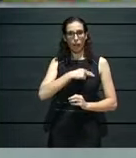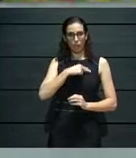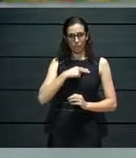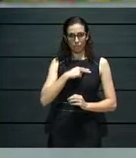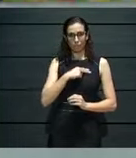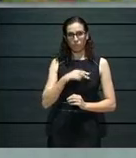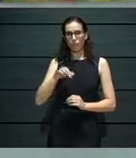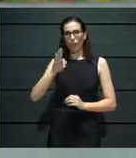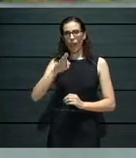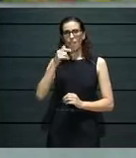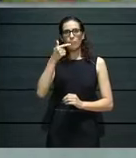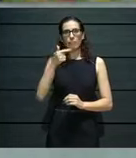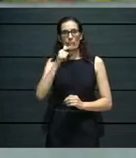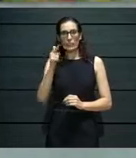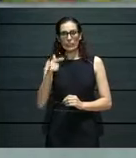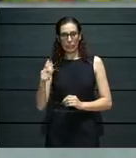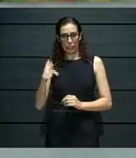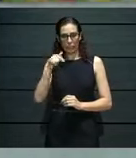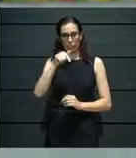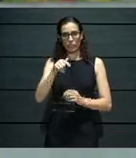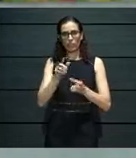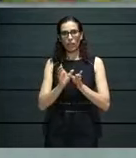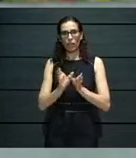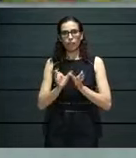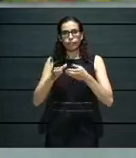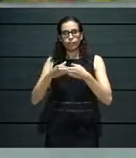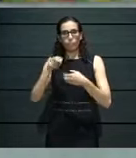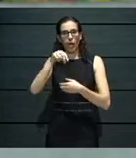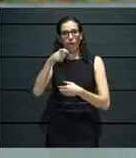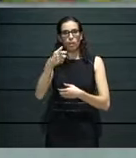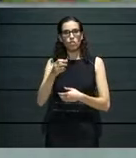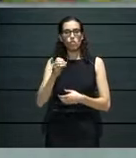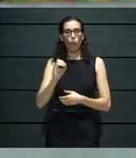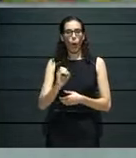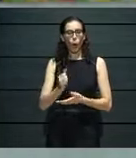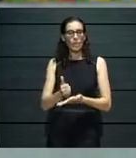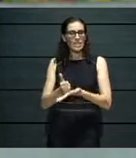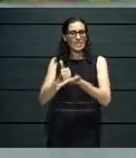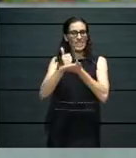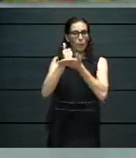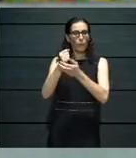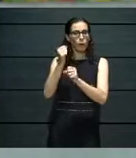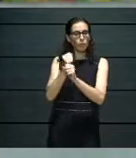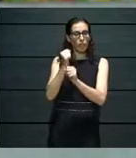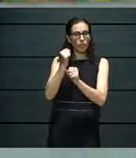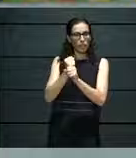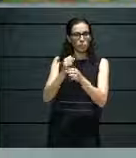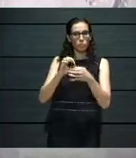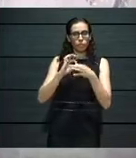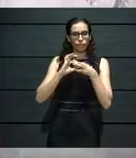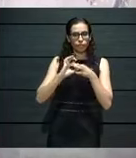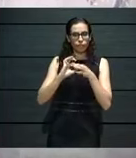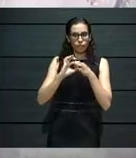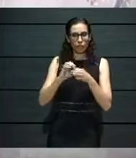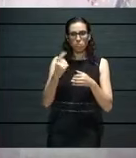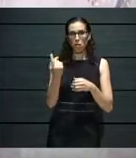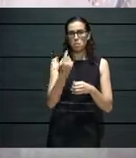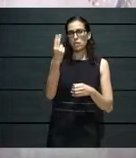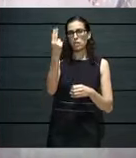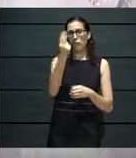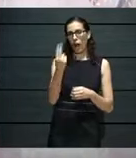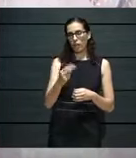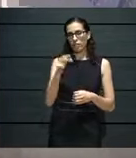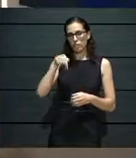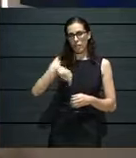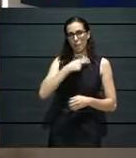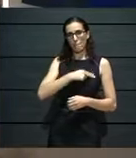Foundation is a Malta Maltese NGO that supports and works with and collaborates with local artists as well as